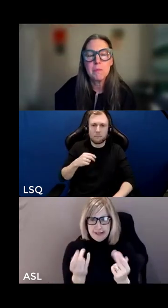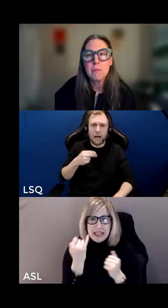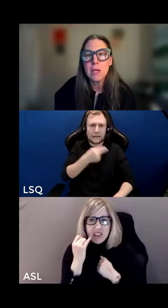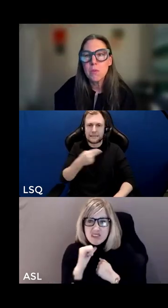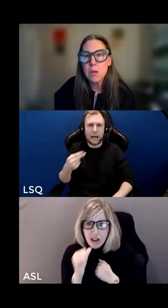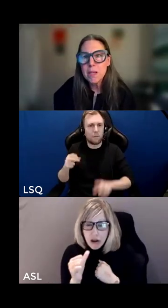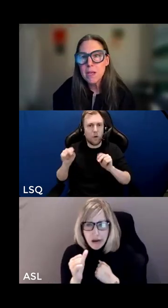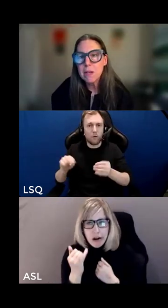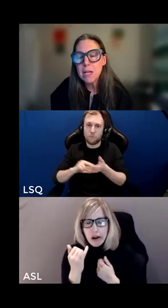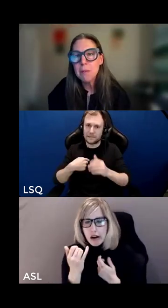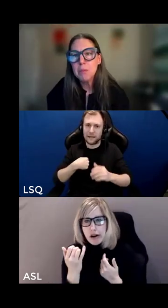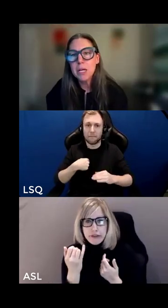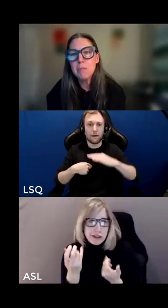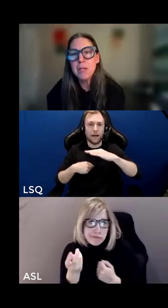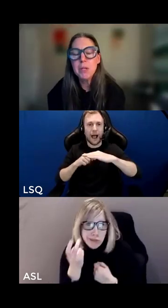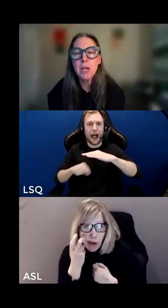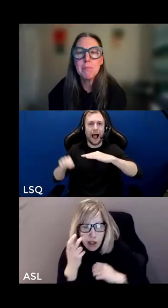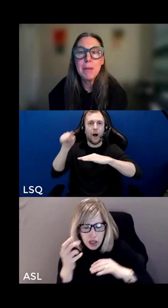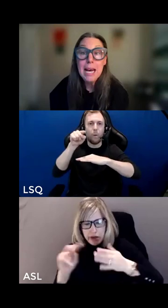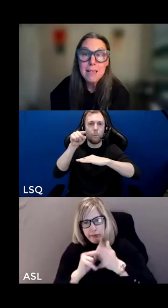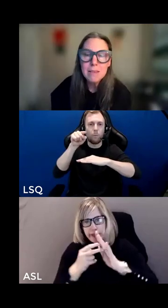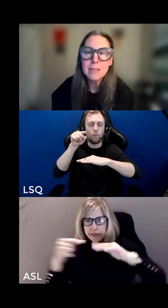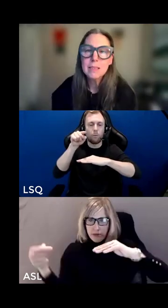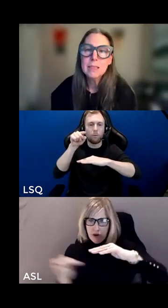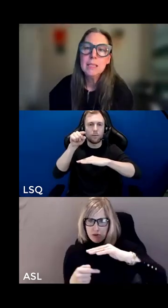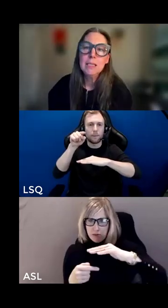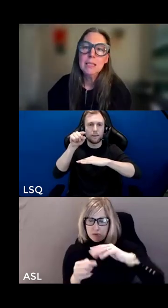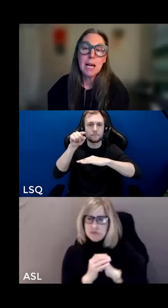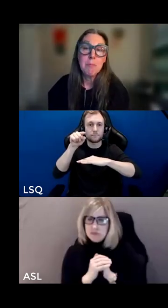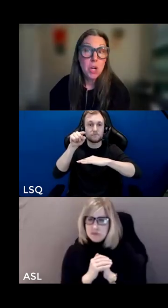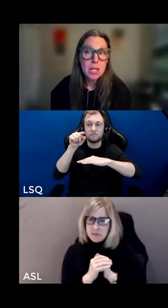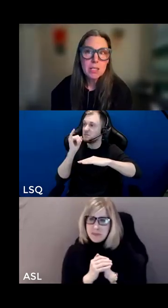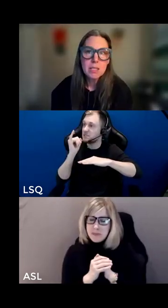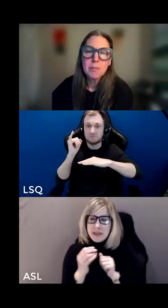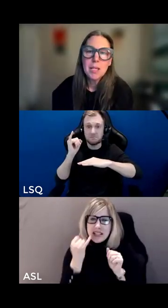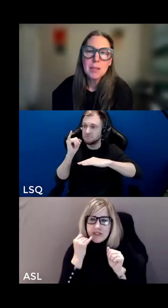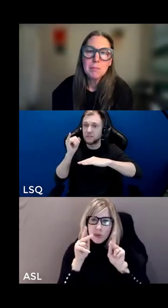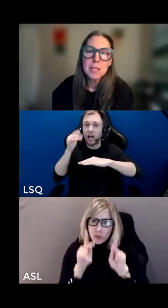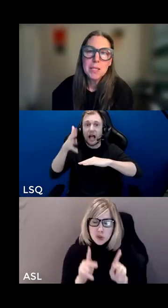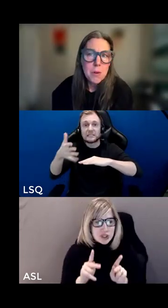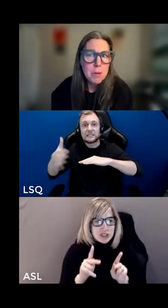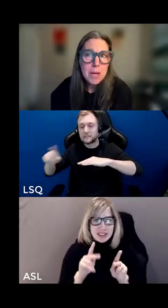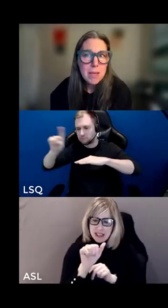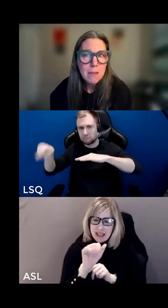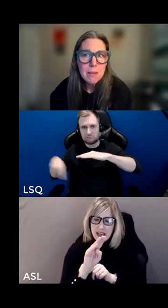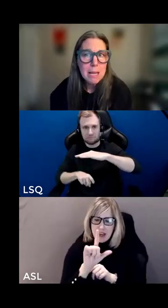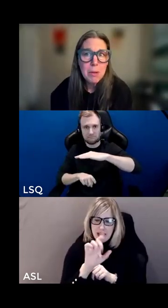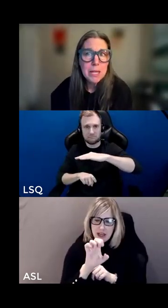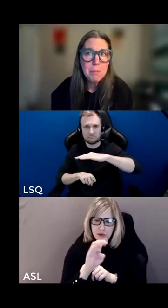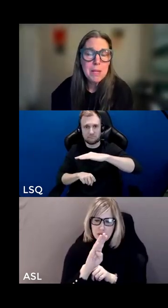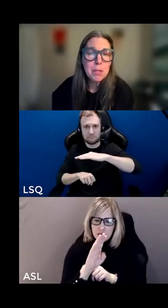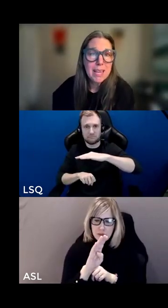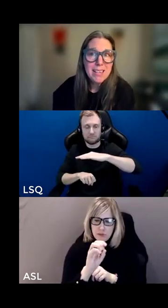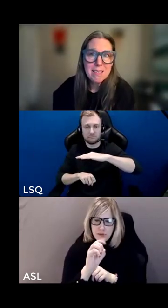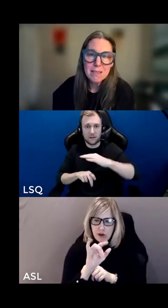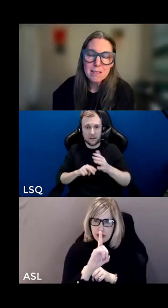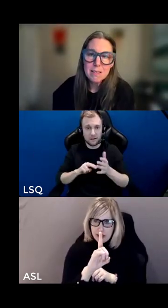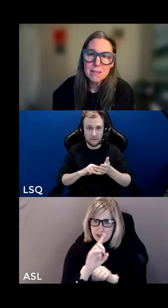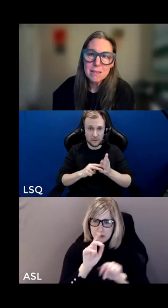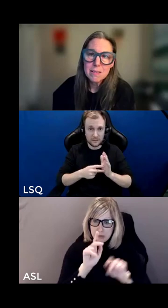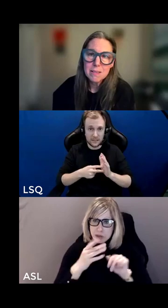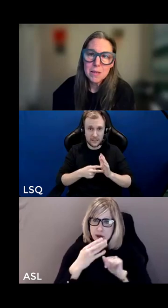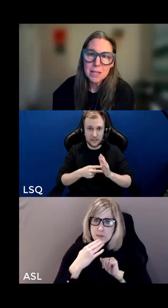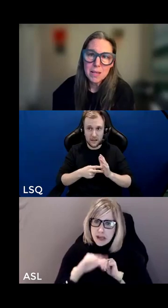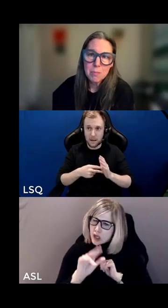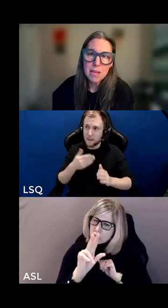and so am i saying that able-bodied people are bad i'm not but neither am i saying that able-bodied people are innocent